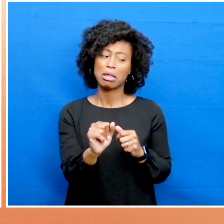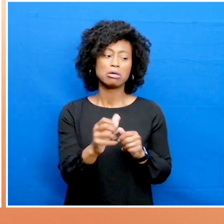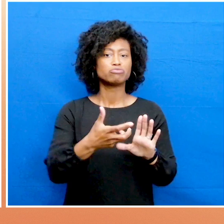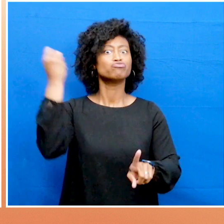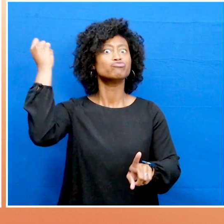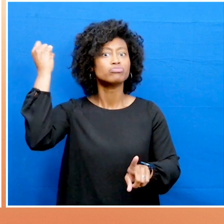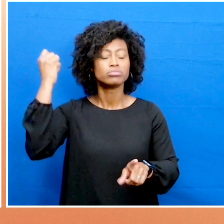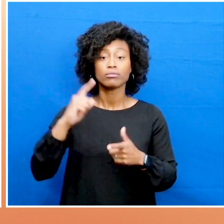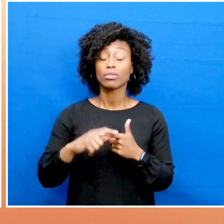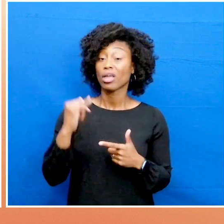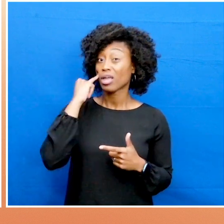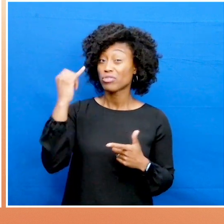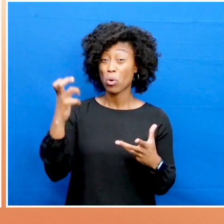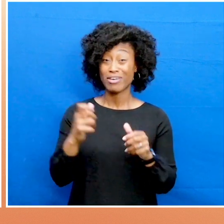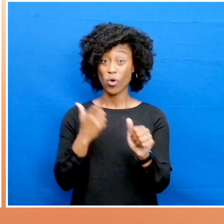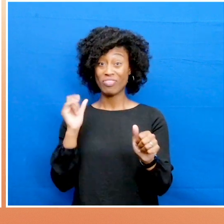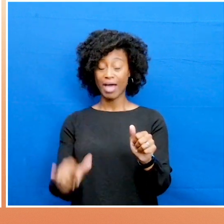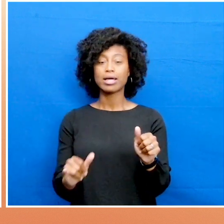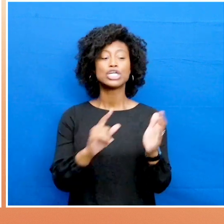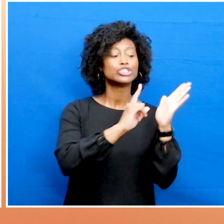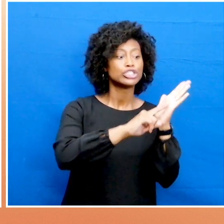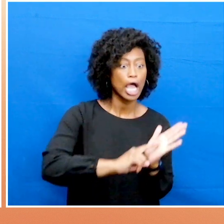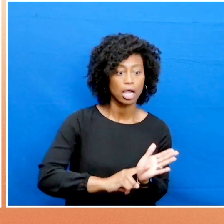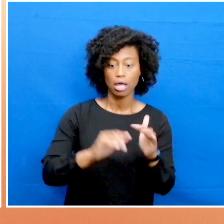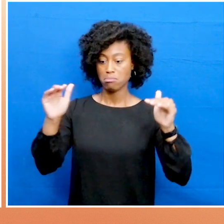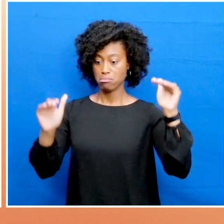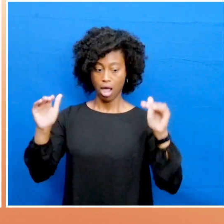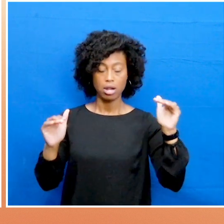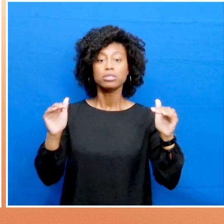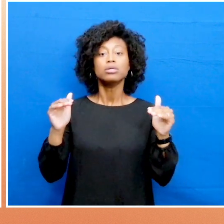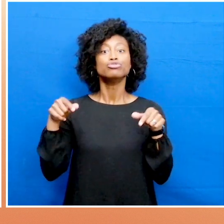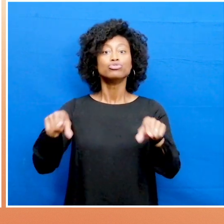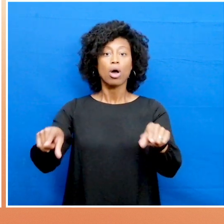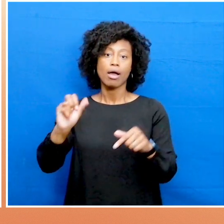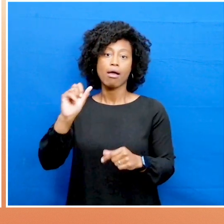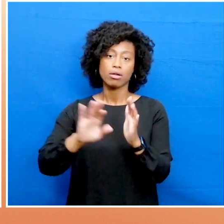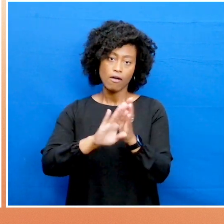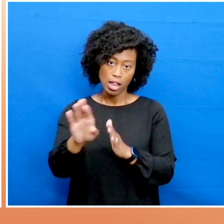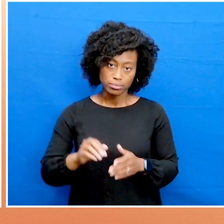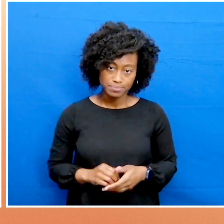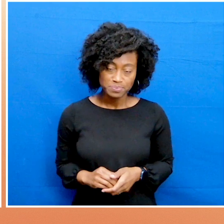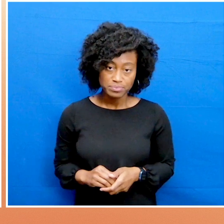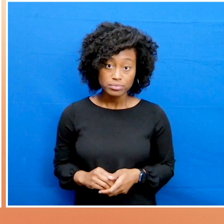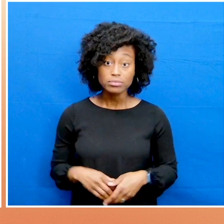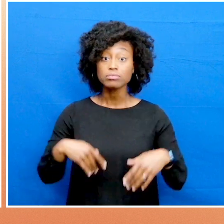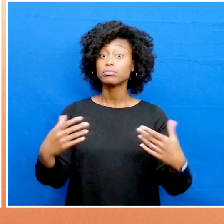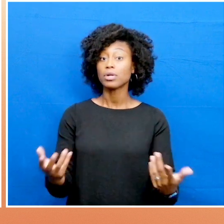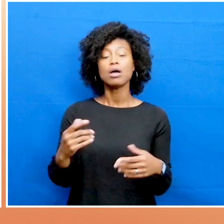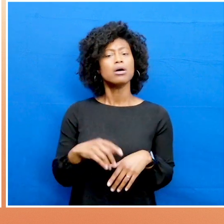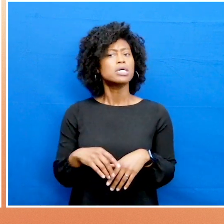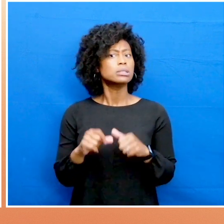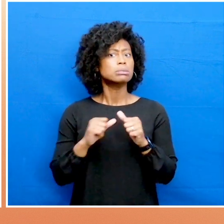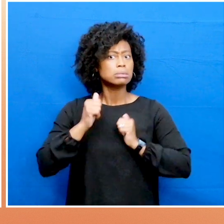To safeguard against creating harm, rigorous checks and balances throughout the AI development process are essential. This